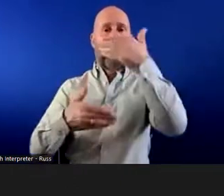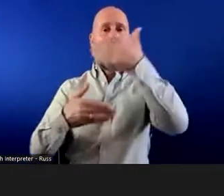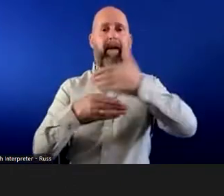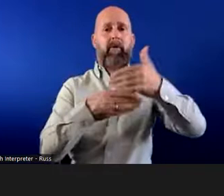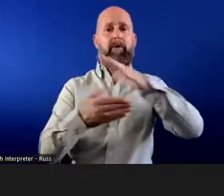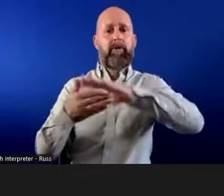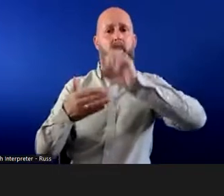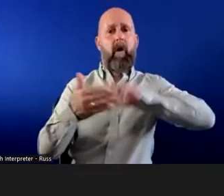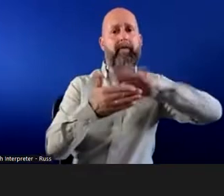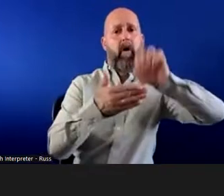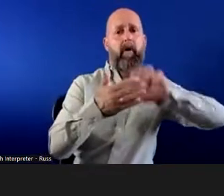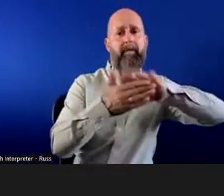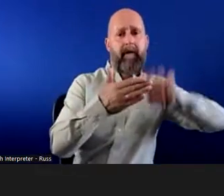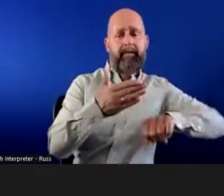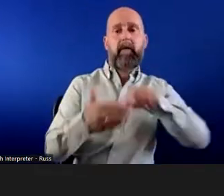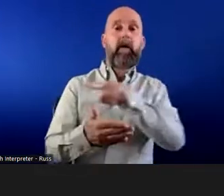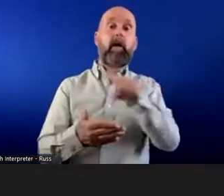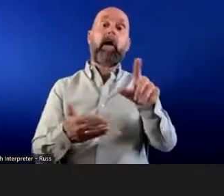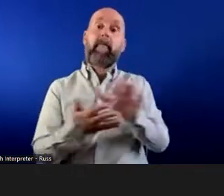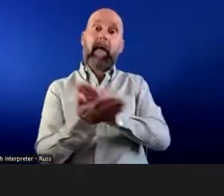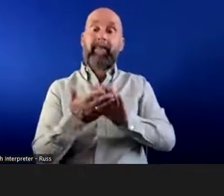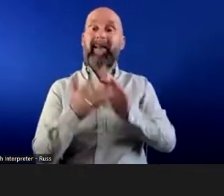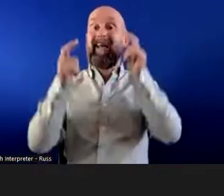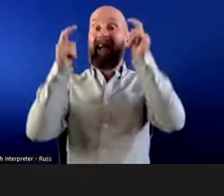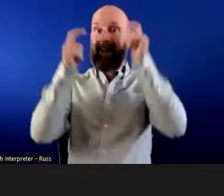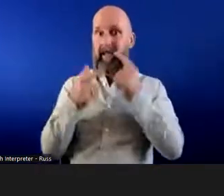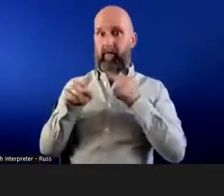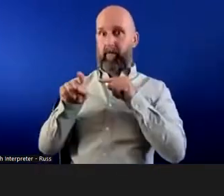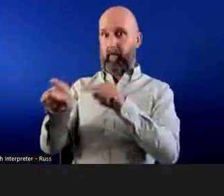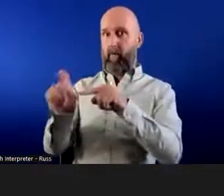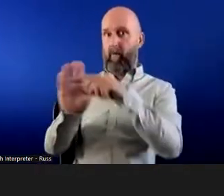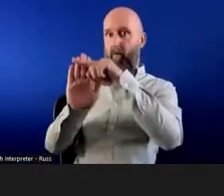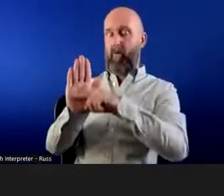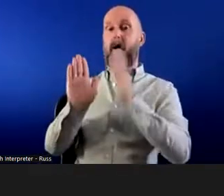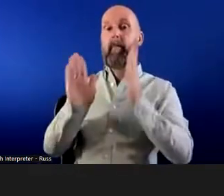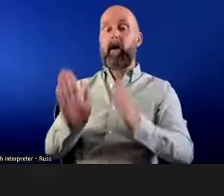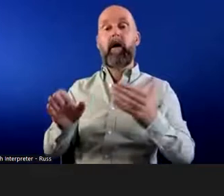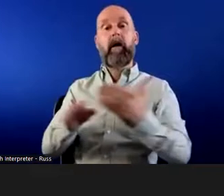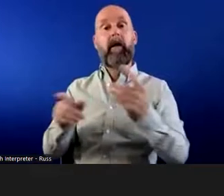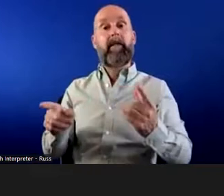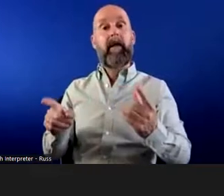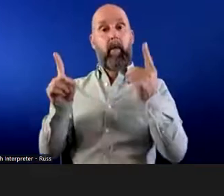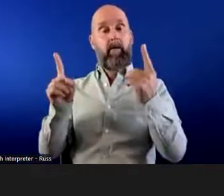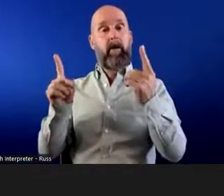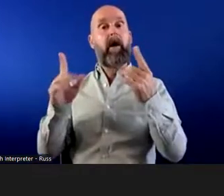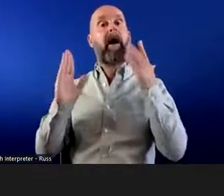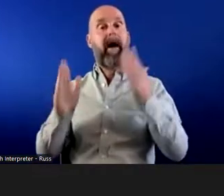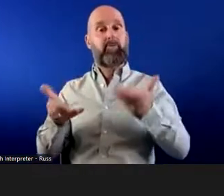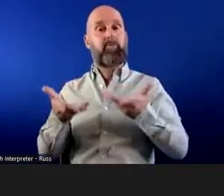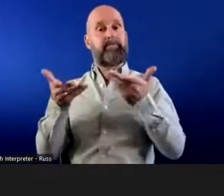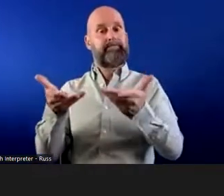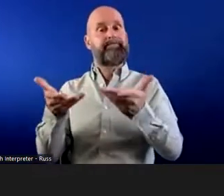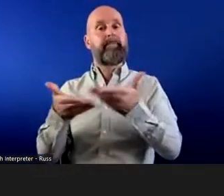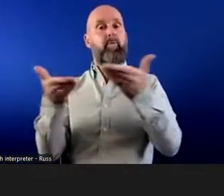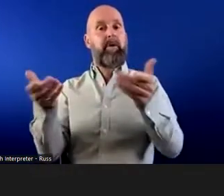And the key to this is, as well as it being a legal requirement, it's going to be the employer implementing reasonable adjustments in